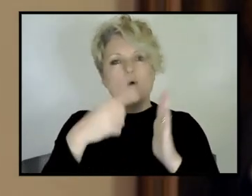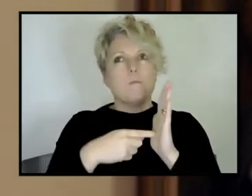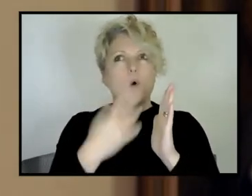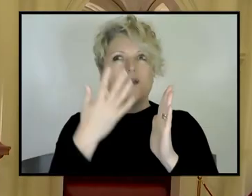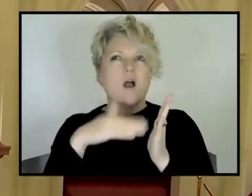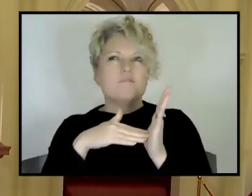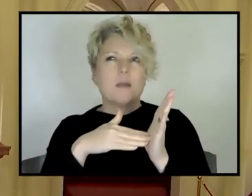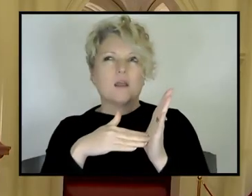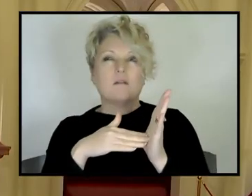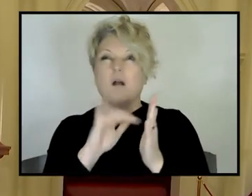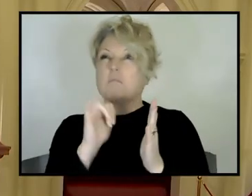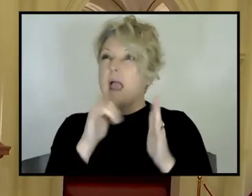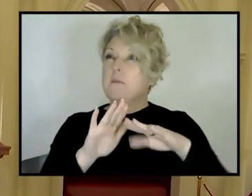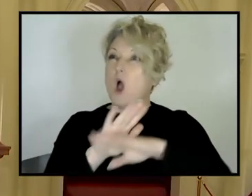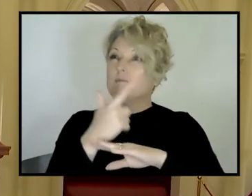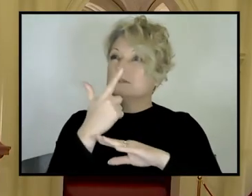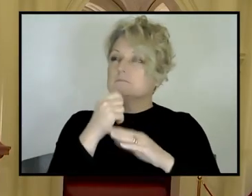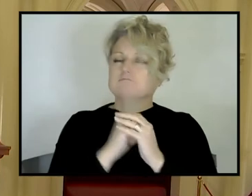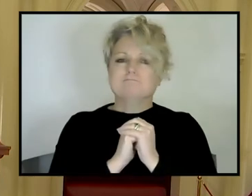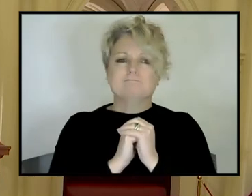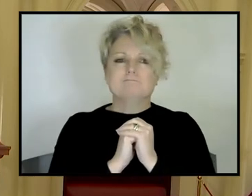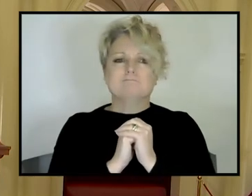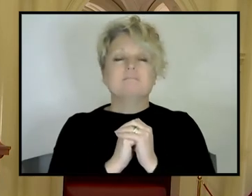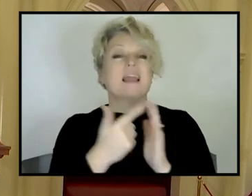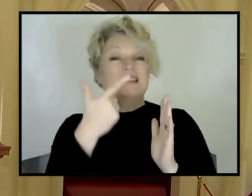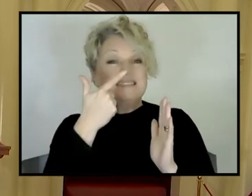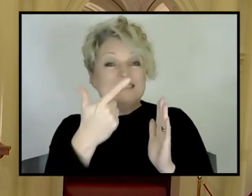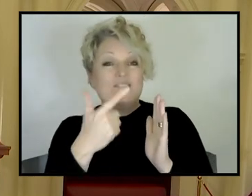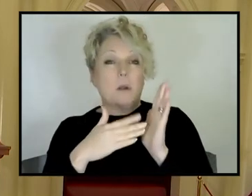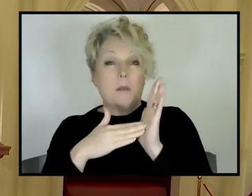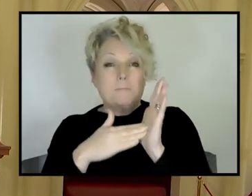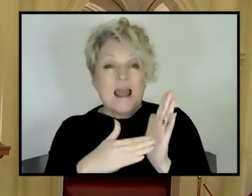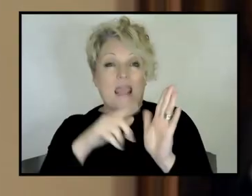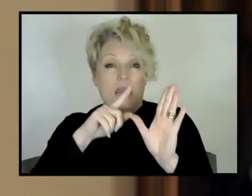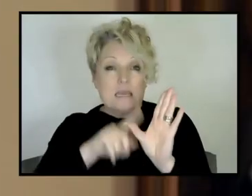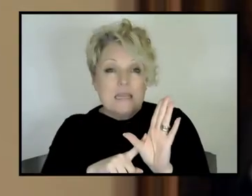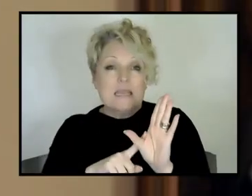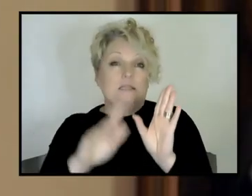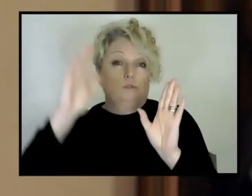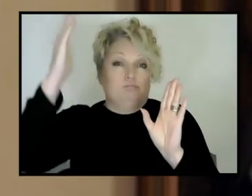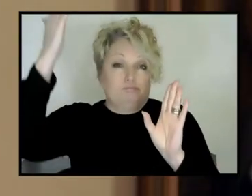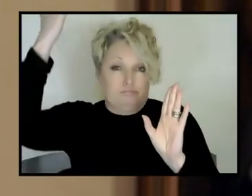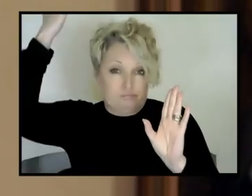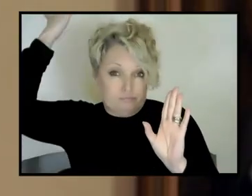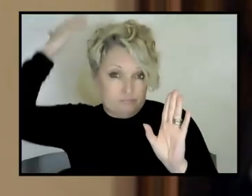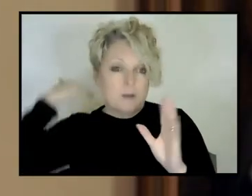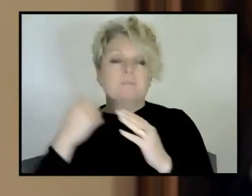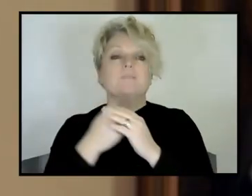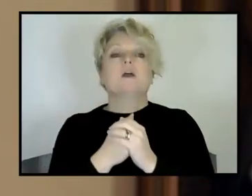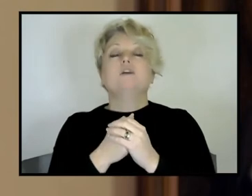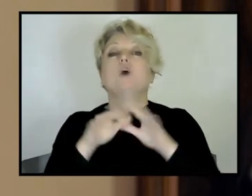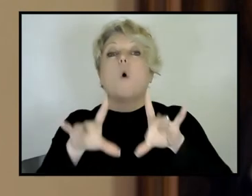Probably, probably over seven now. Yeah. It's probably been going for seven million years. But it's, as Australia's being dragged, Australia's going north at about seven